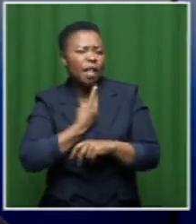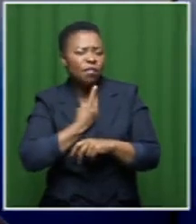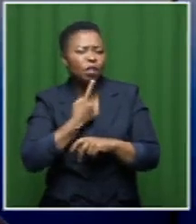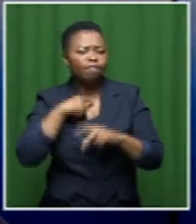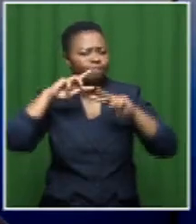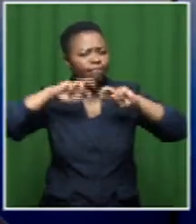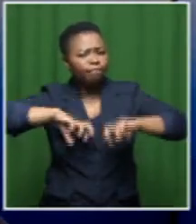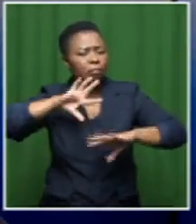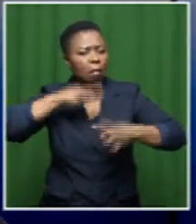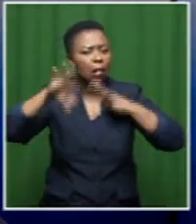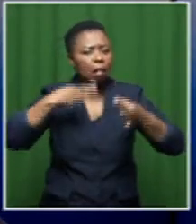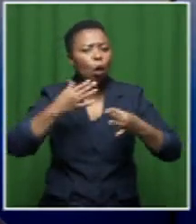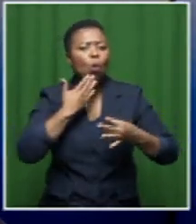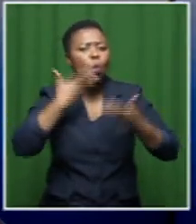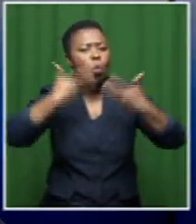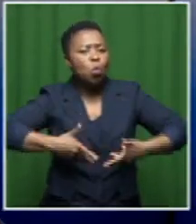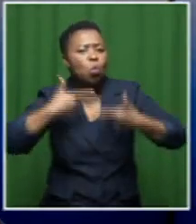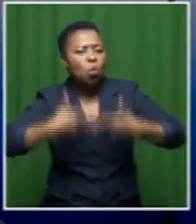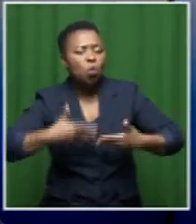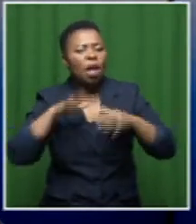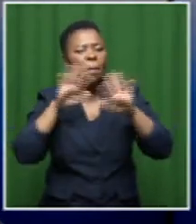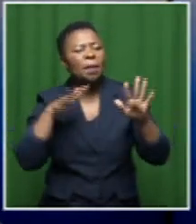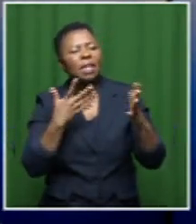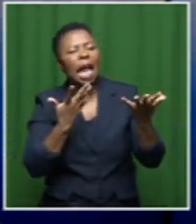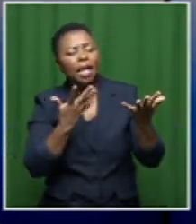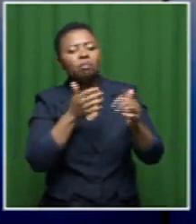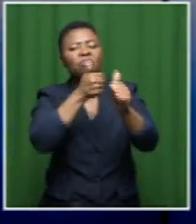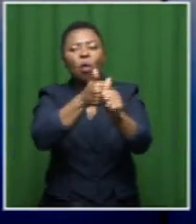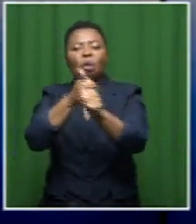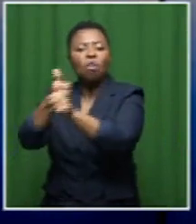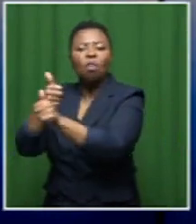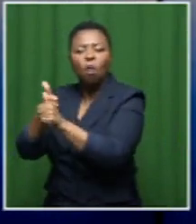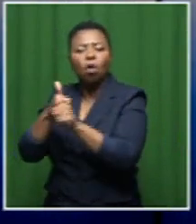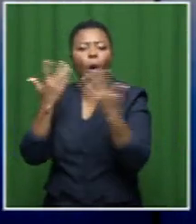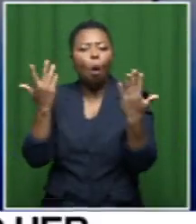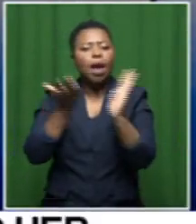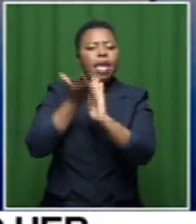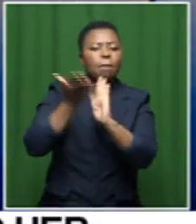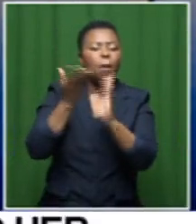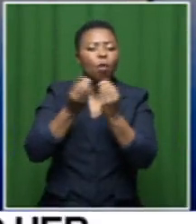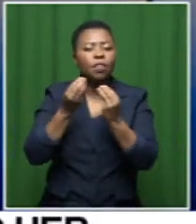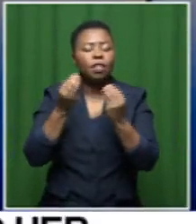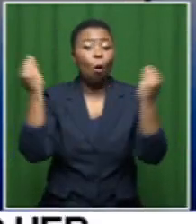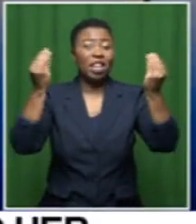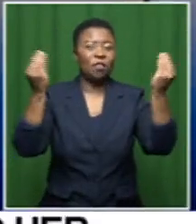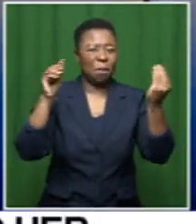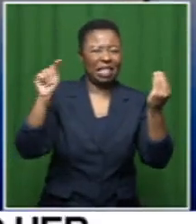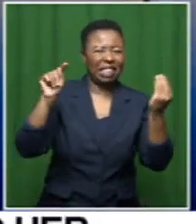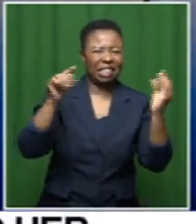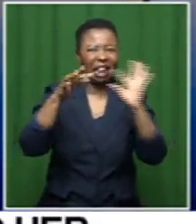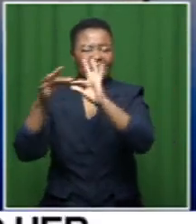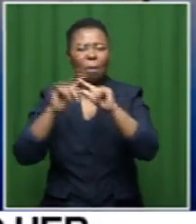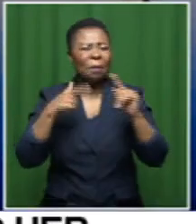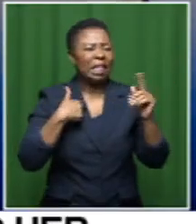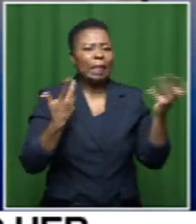you're about and how do you stand out and everybody's sort of following a trend or trying to keep up with the trend and I felt like okay so how do I